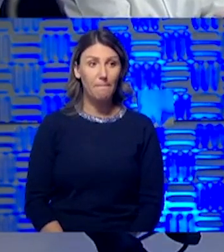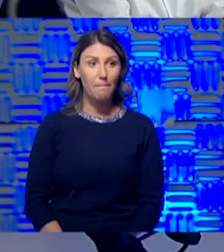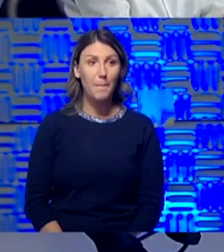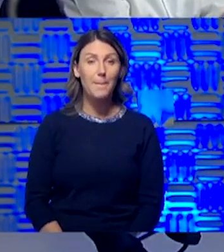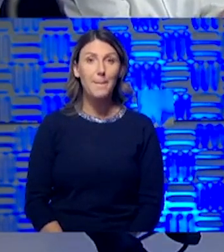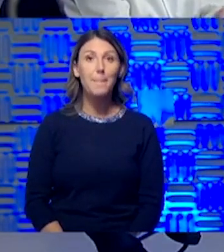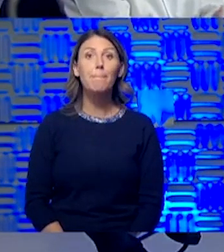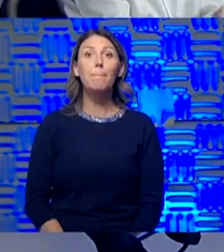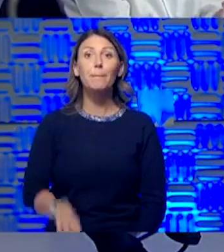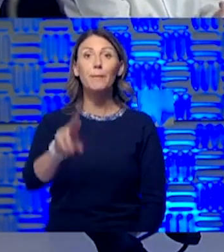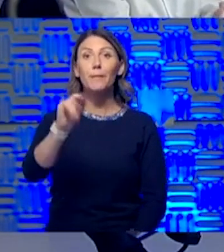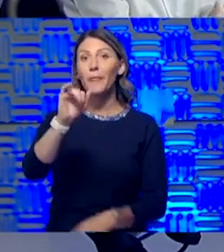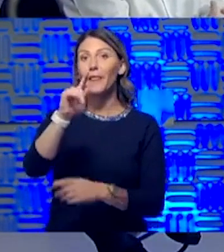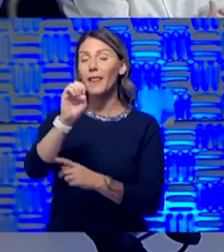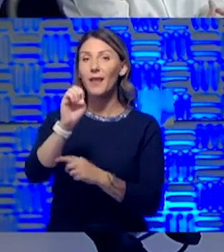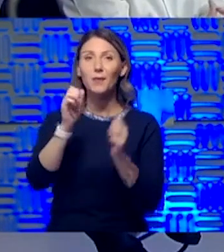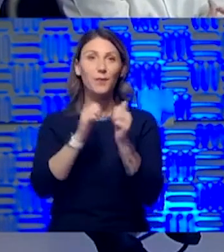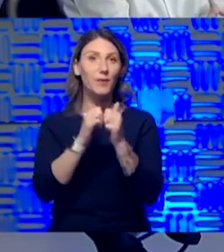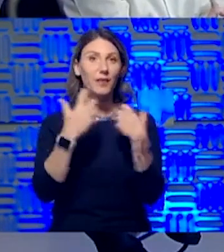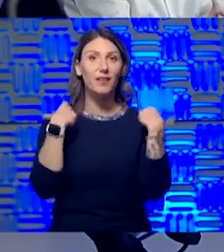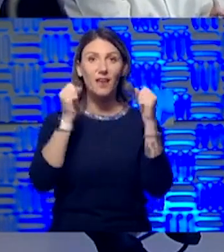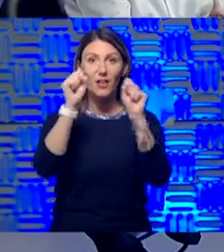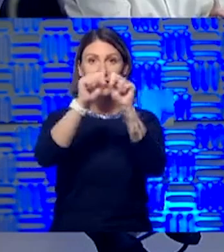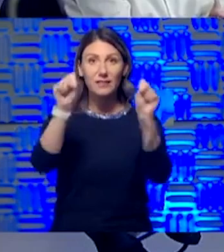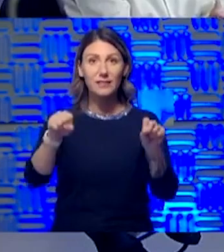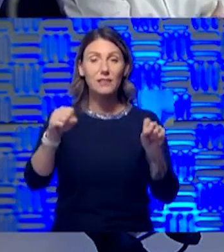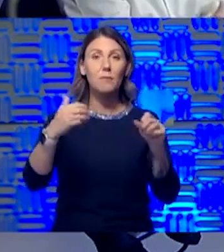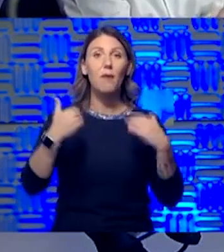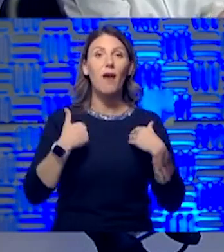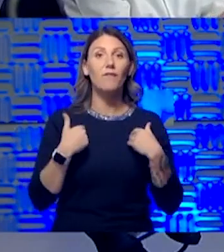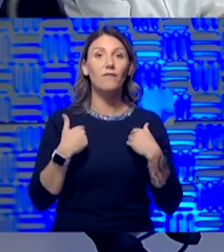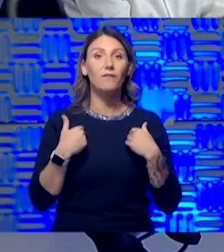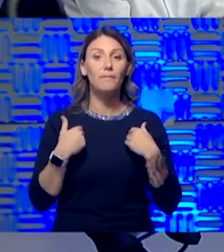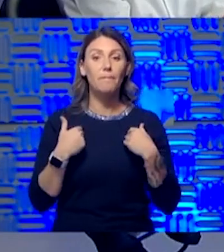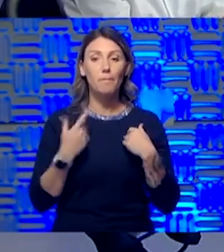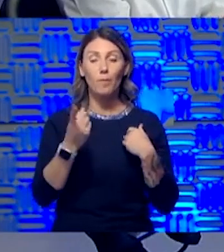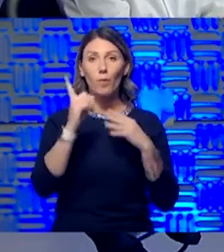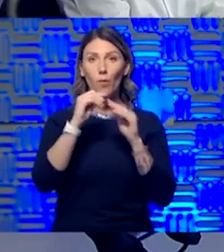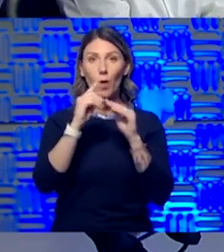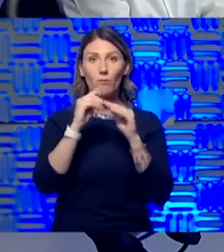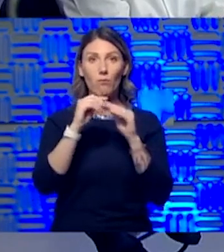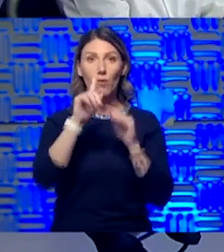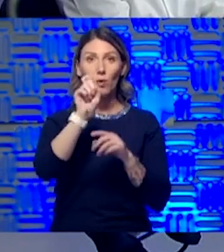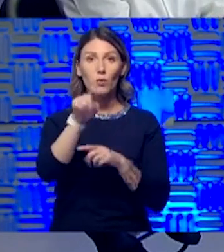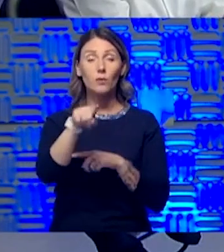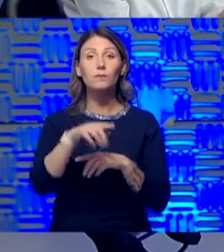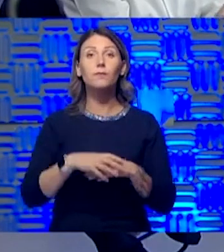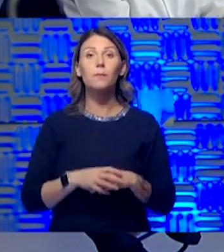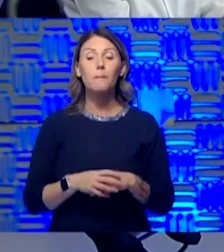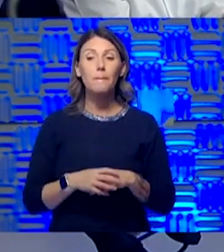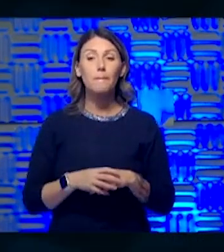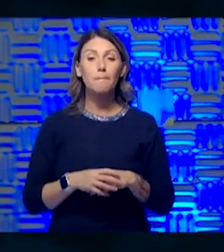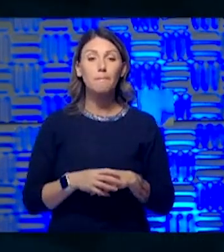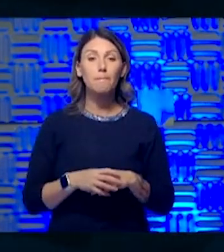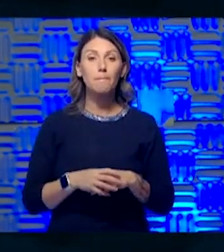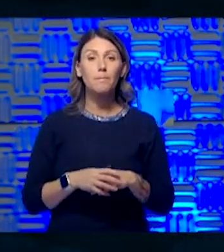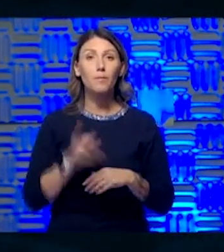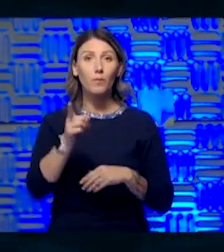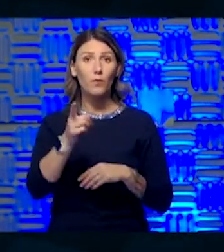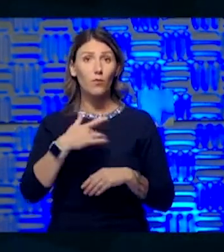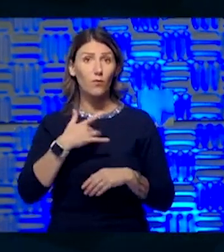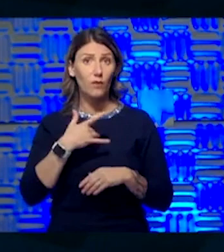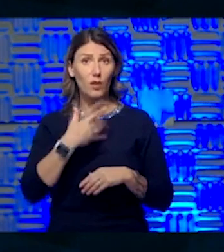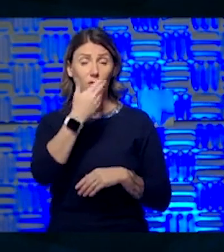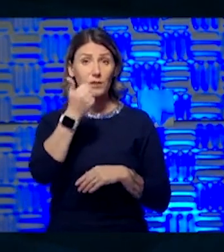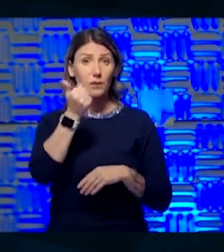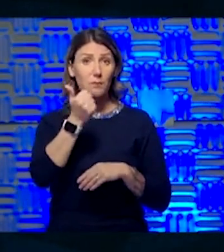This is Nate with the health system. We do have one more question. Do you feel you have a better treatment